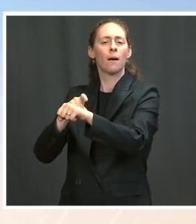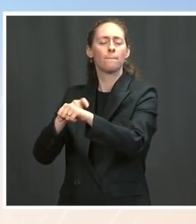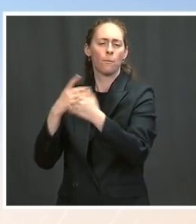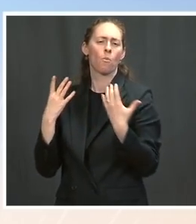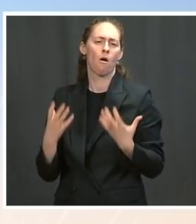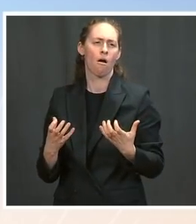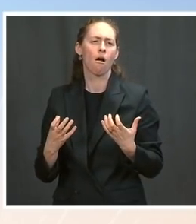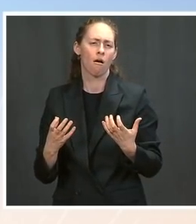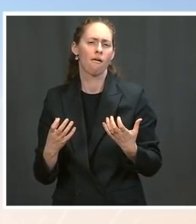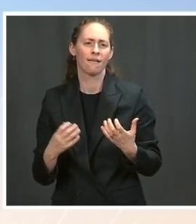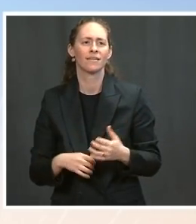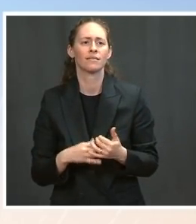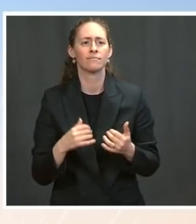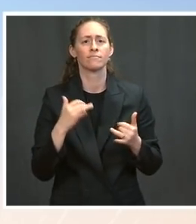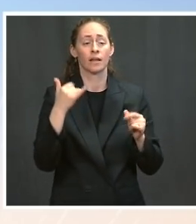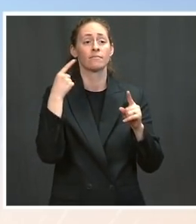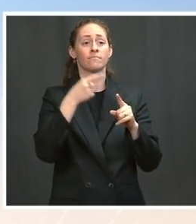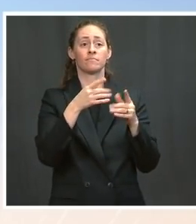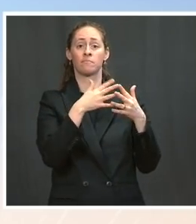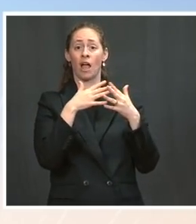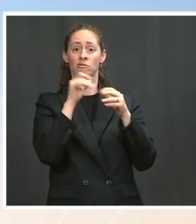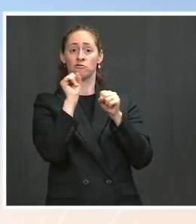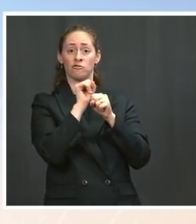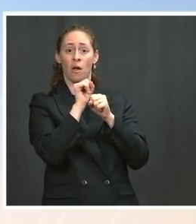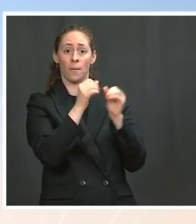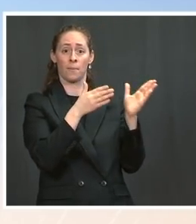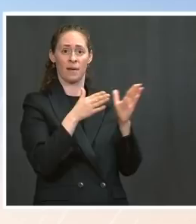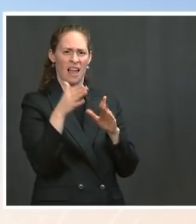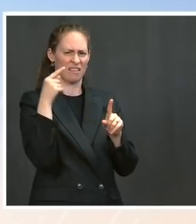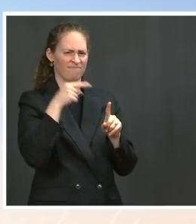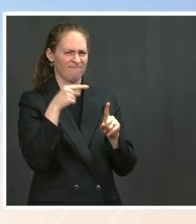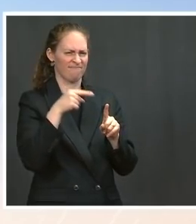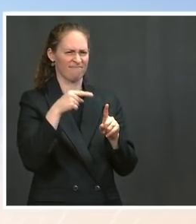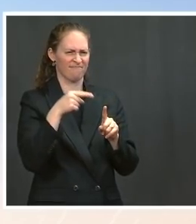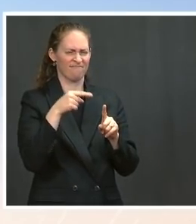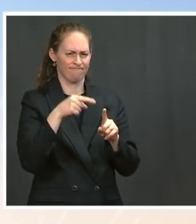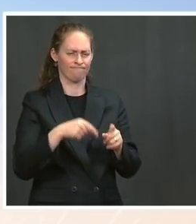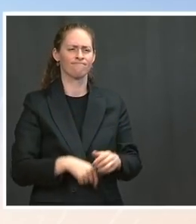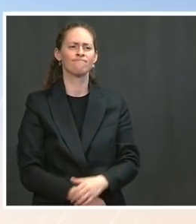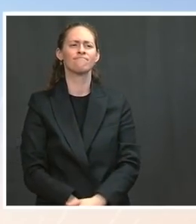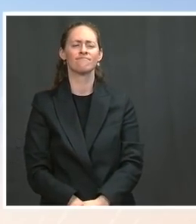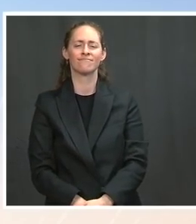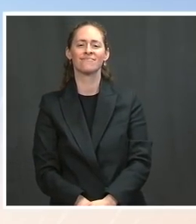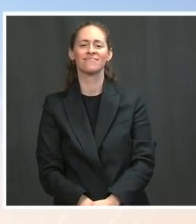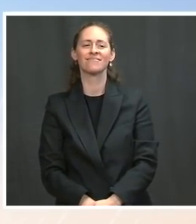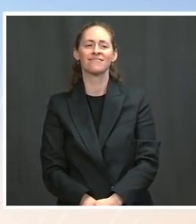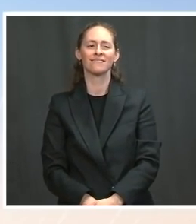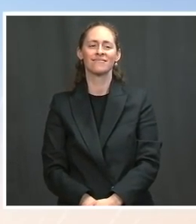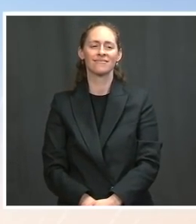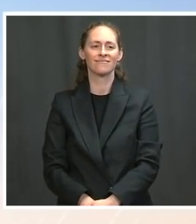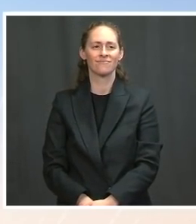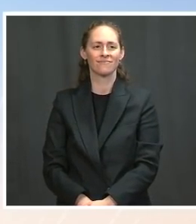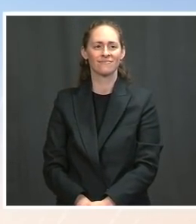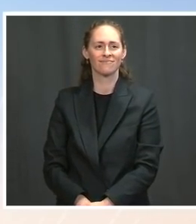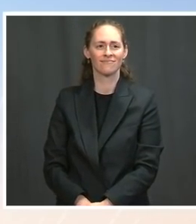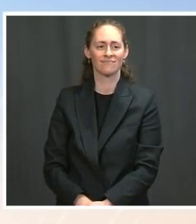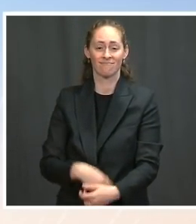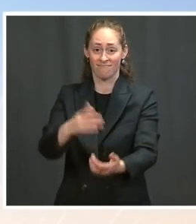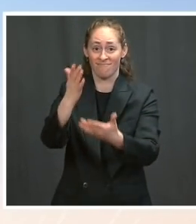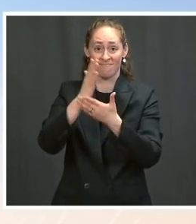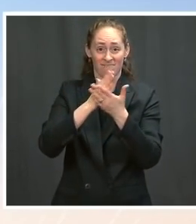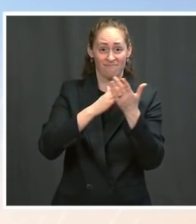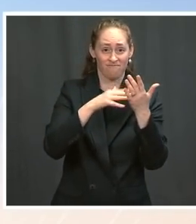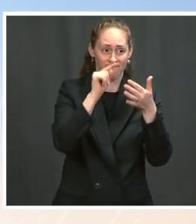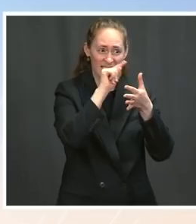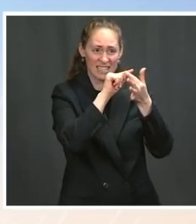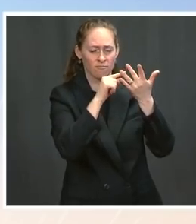Jobs Plan, there are efforts in there that we certainly would hope to be underway as quickly as possible and as quickly as they can be.